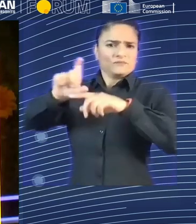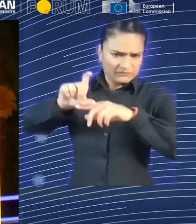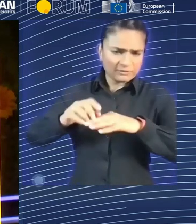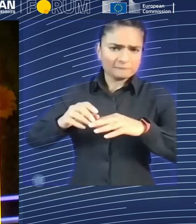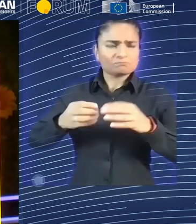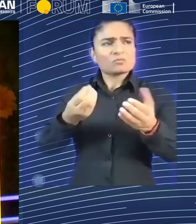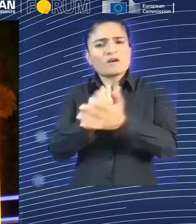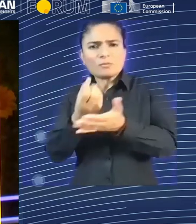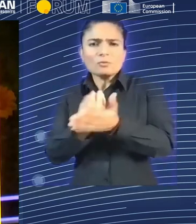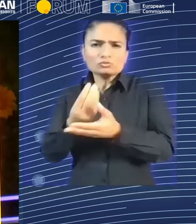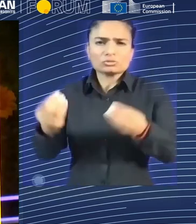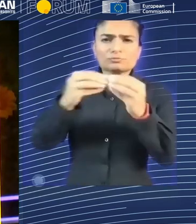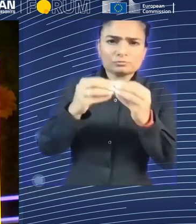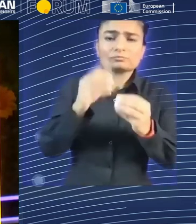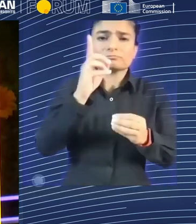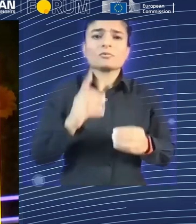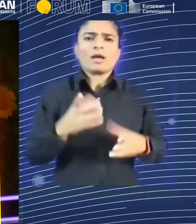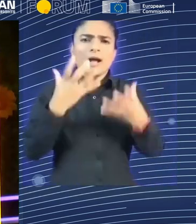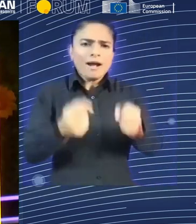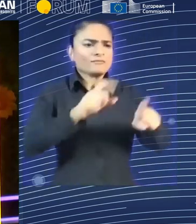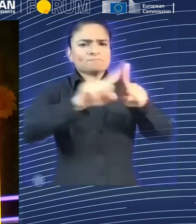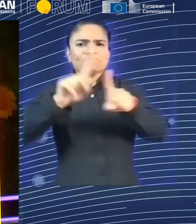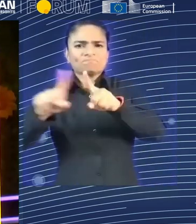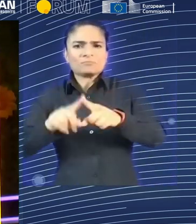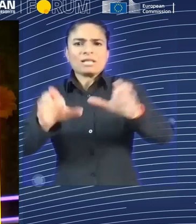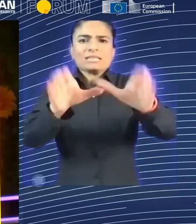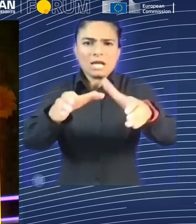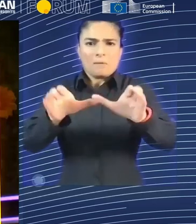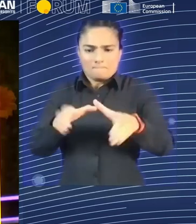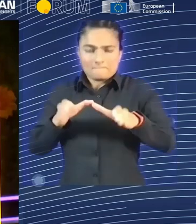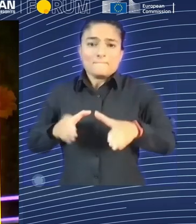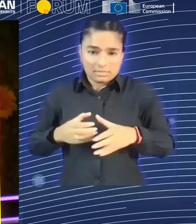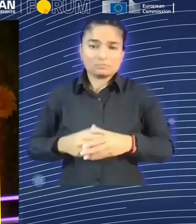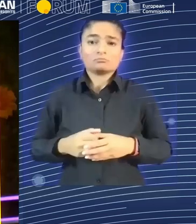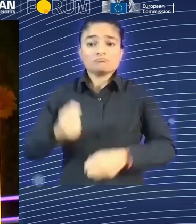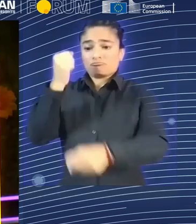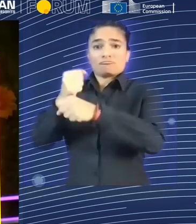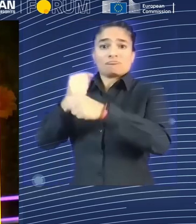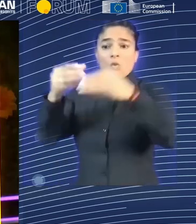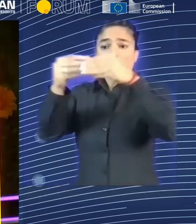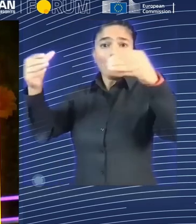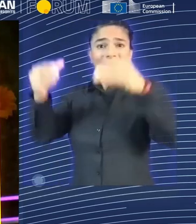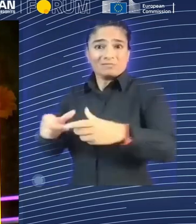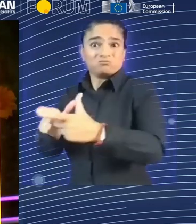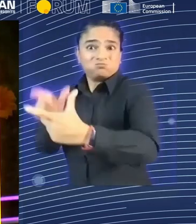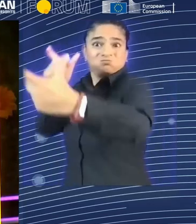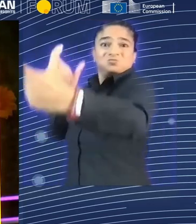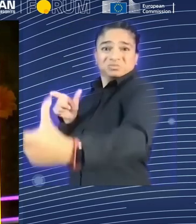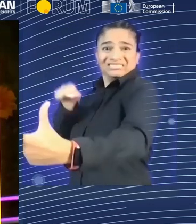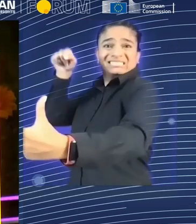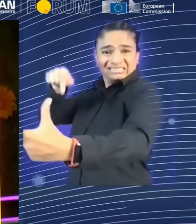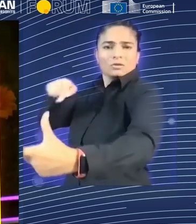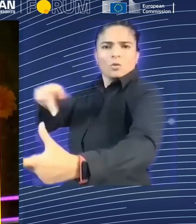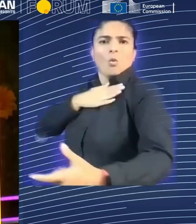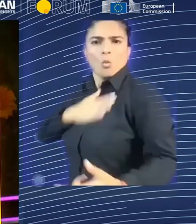we do start to see some demand on a new type of roles, like, for